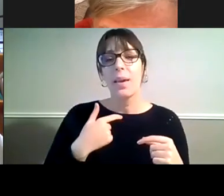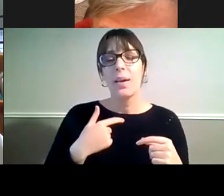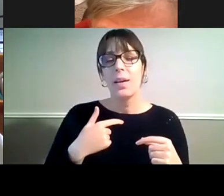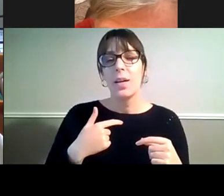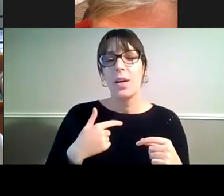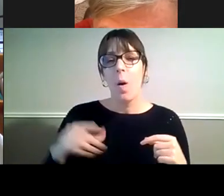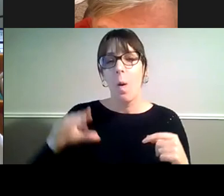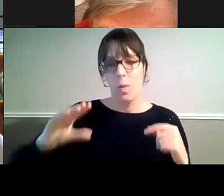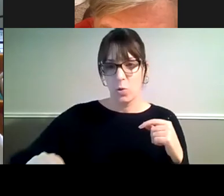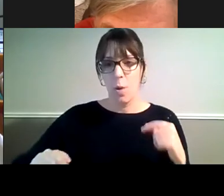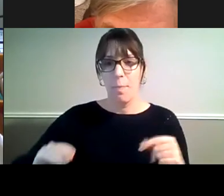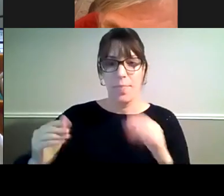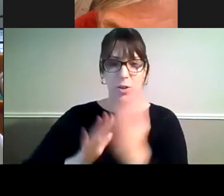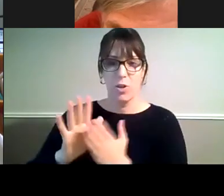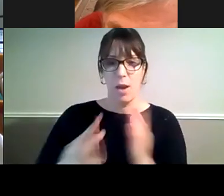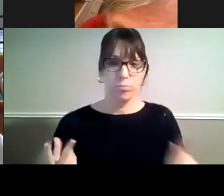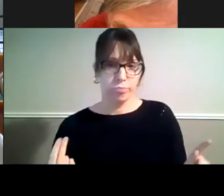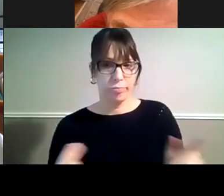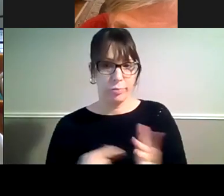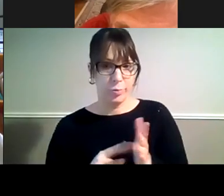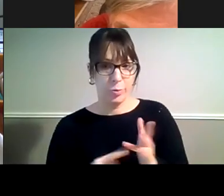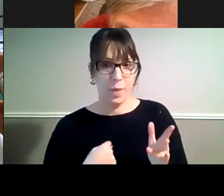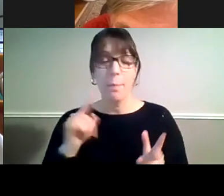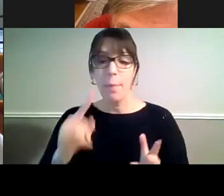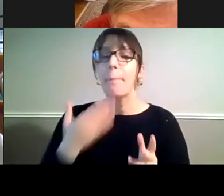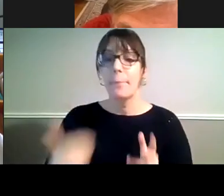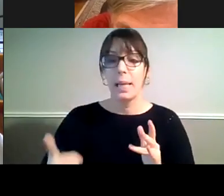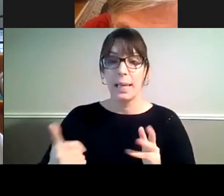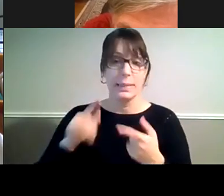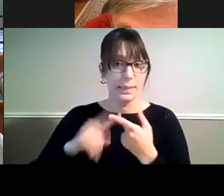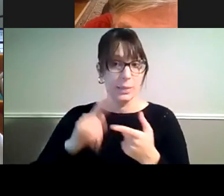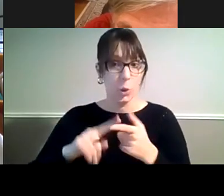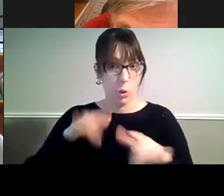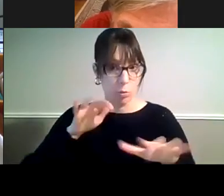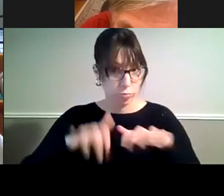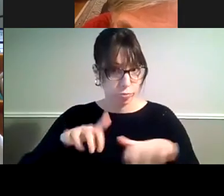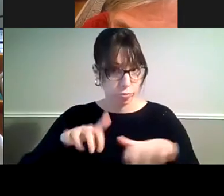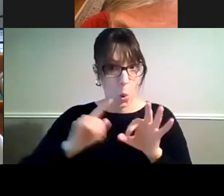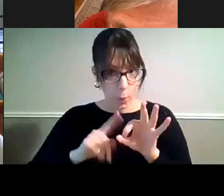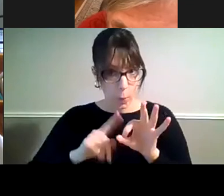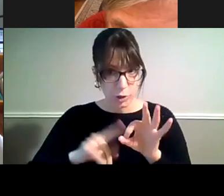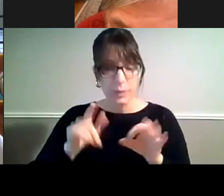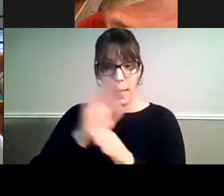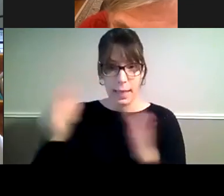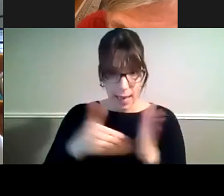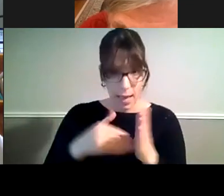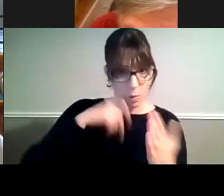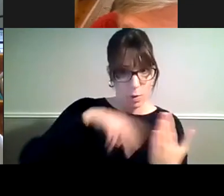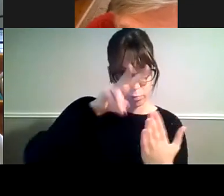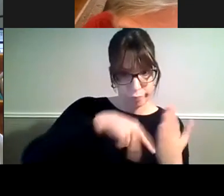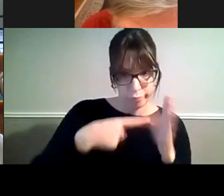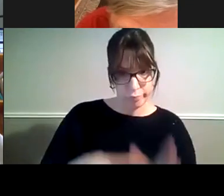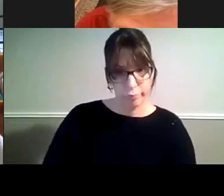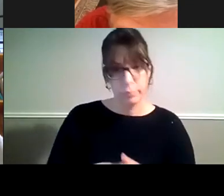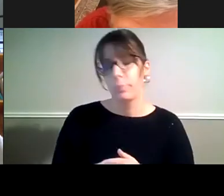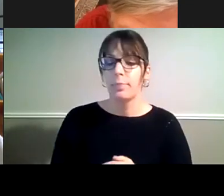sending your messages in and we'll collate those and we will come back to them towards the end of the seminar. Now, Lynn,